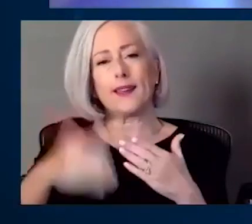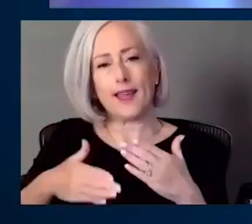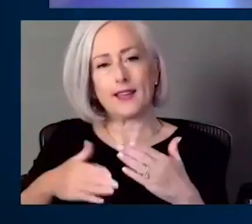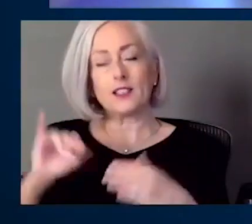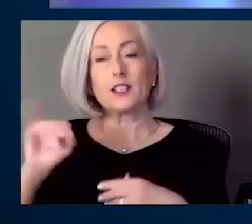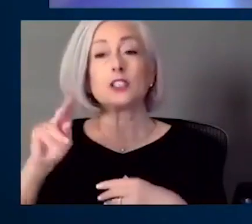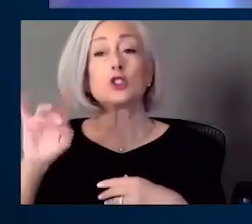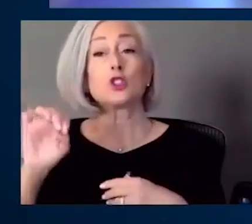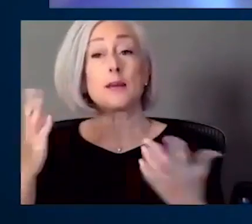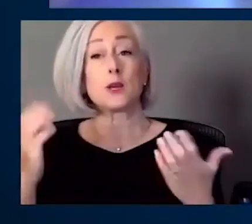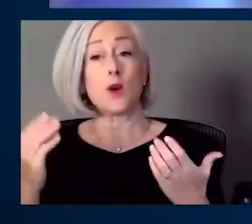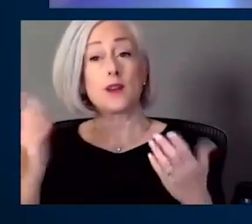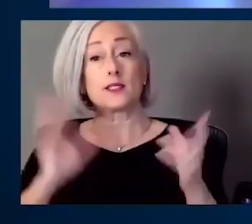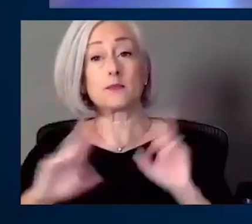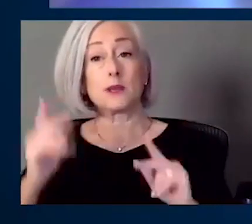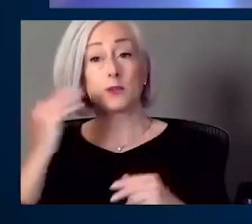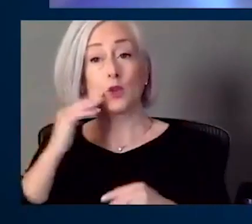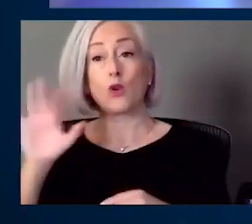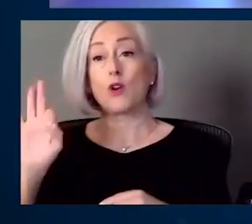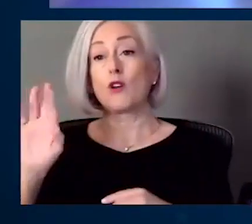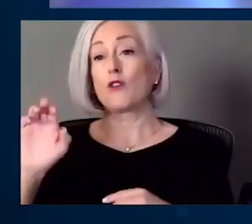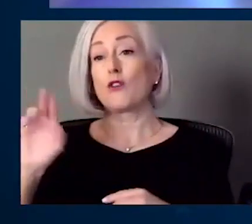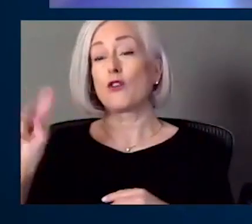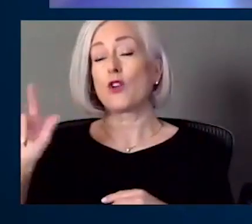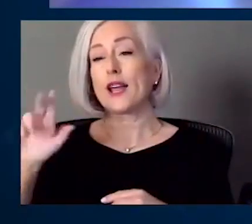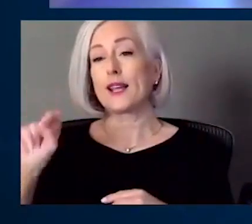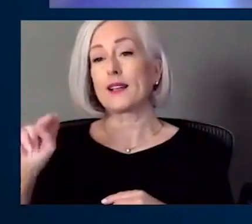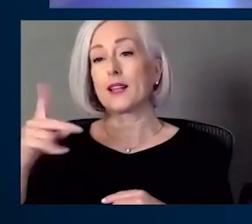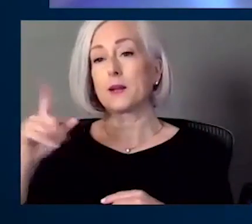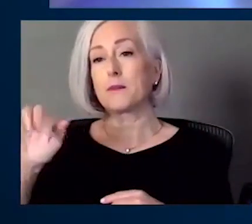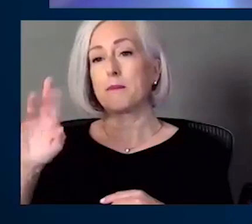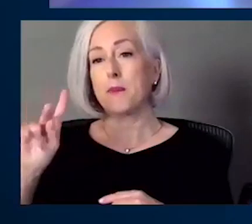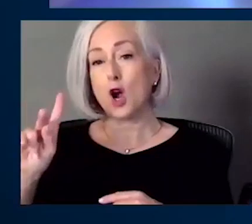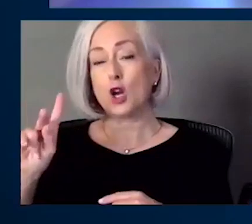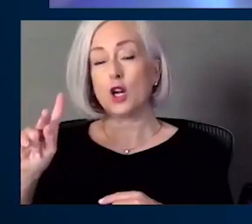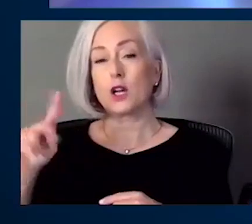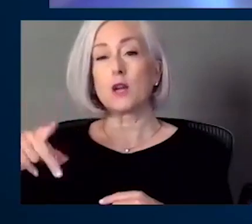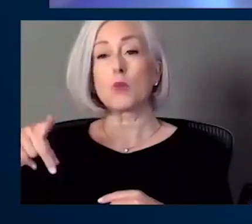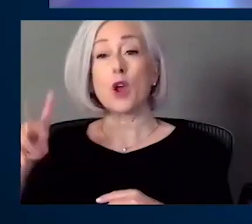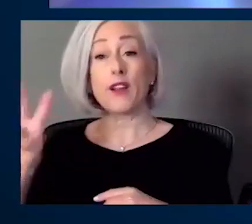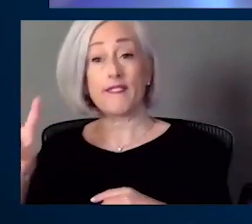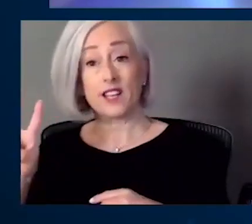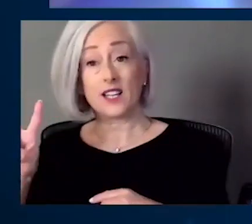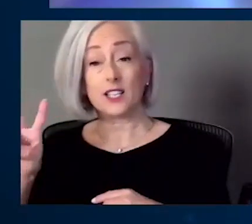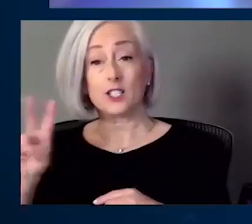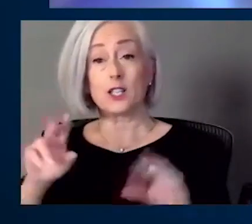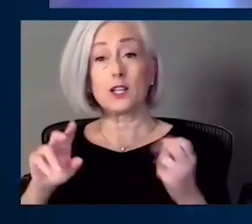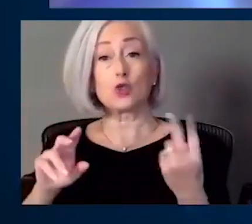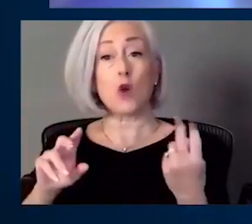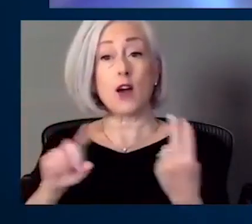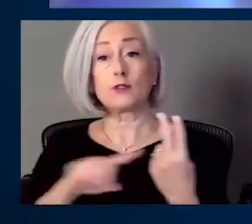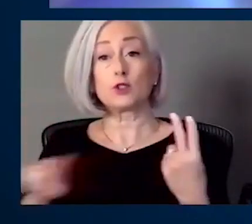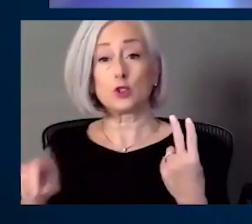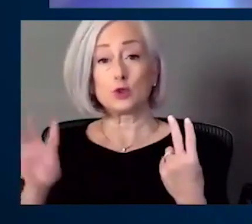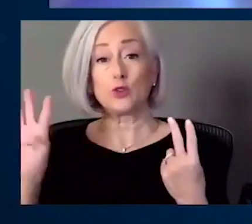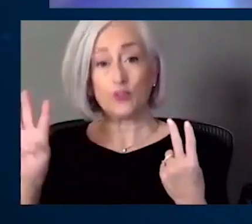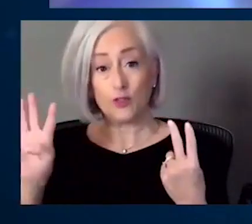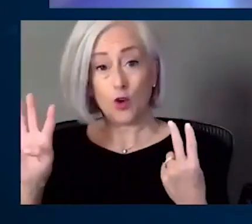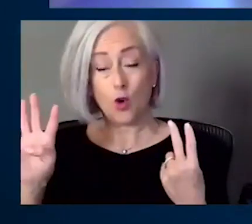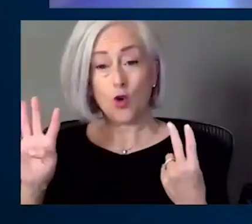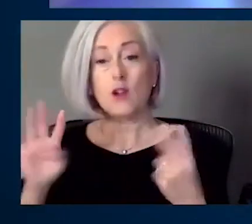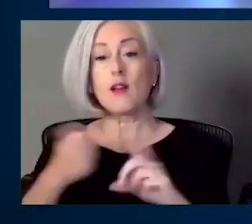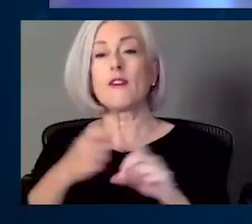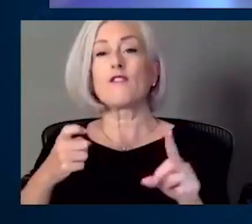celebration at Franklin Park and Prairie village from noon to four on Saturday, and it is put on by stand up for black lives PV